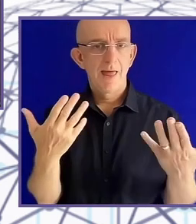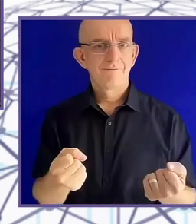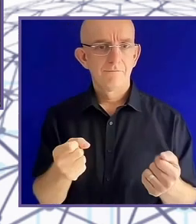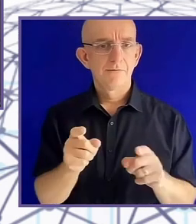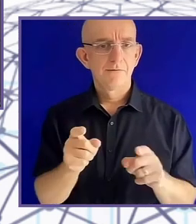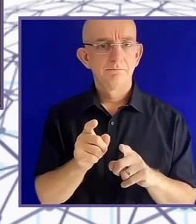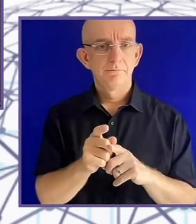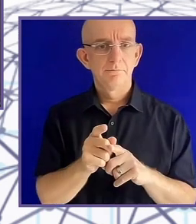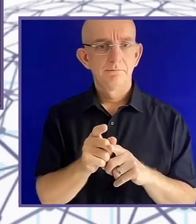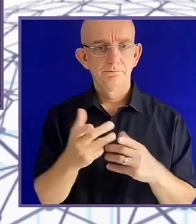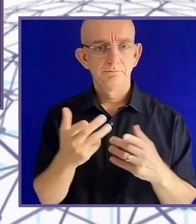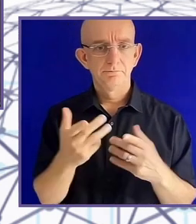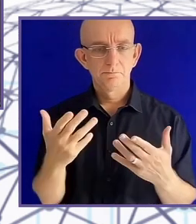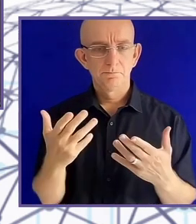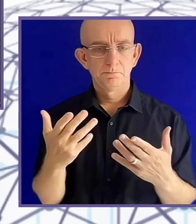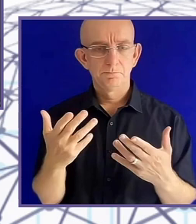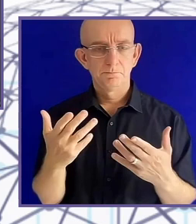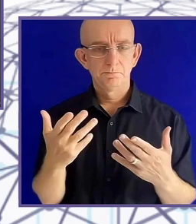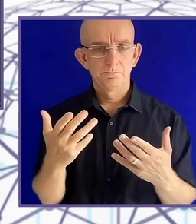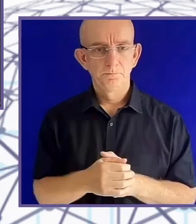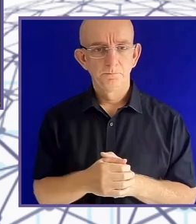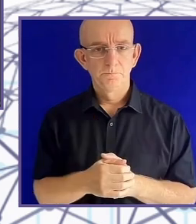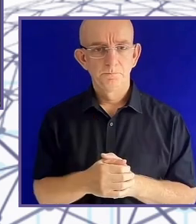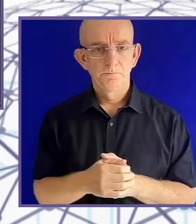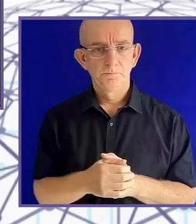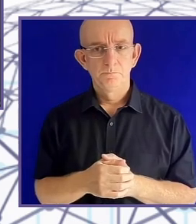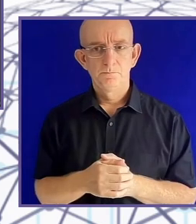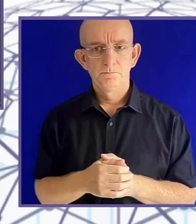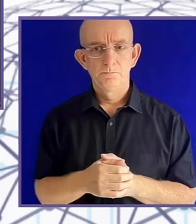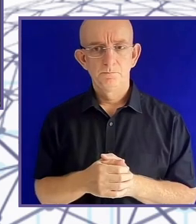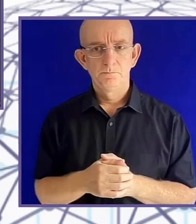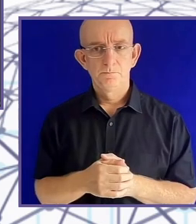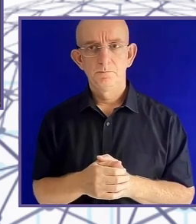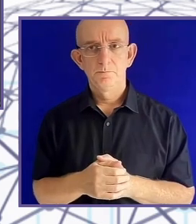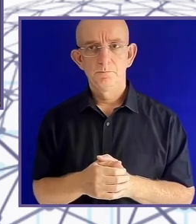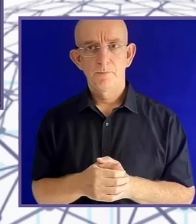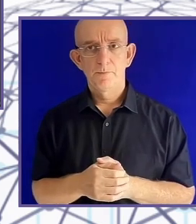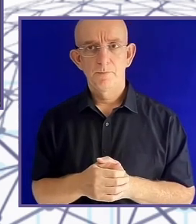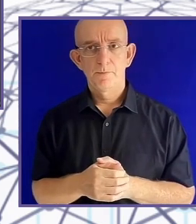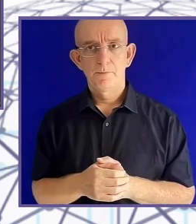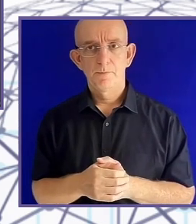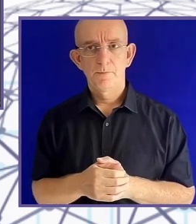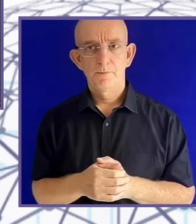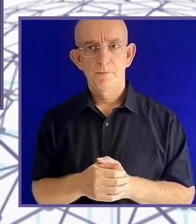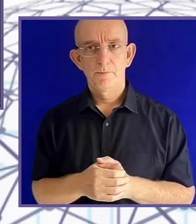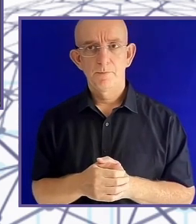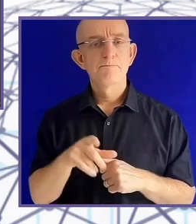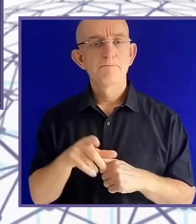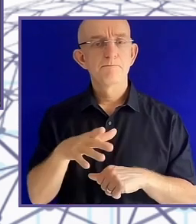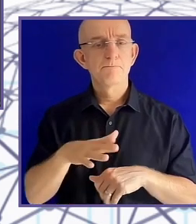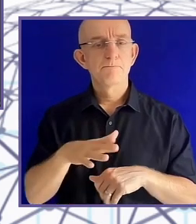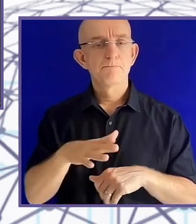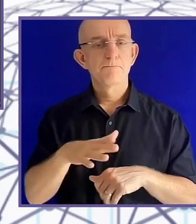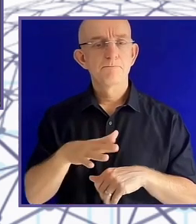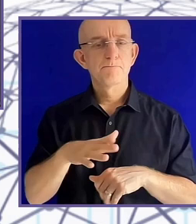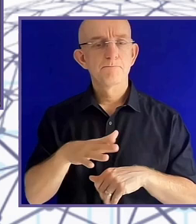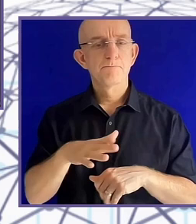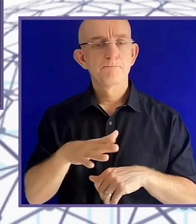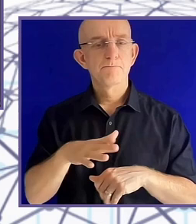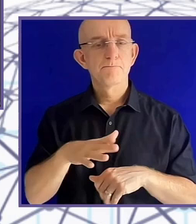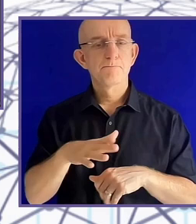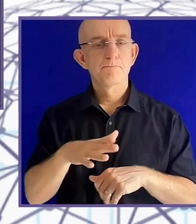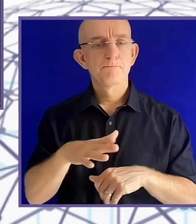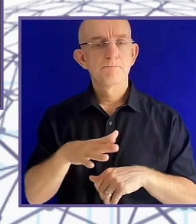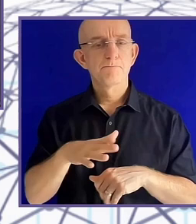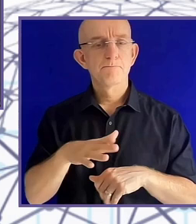used by blind and visually impaired people had not changed very much in 100 years. So that was their problem